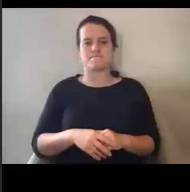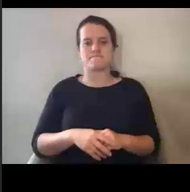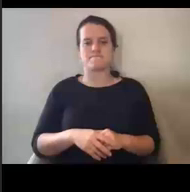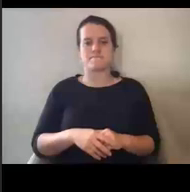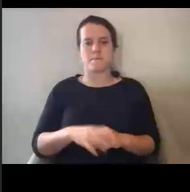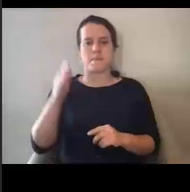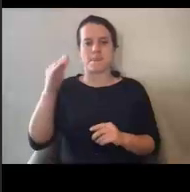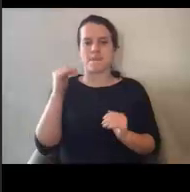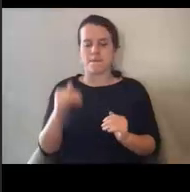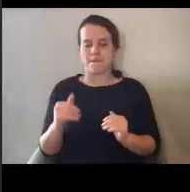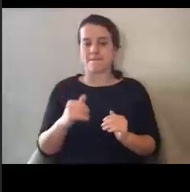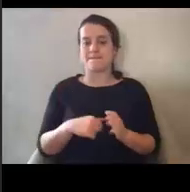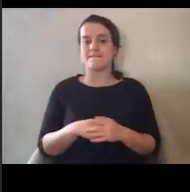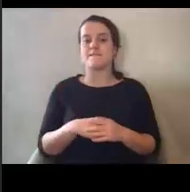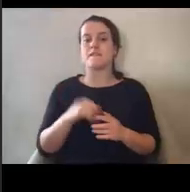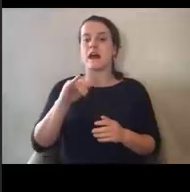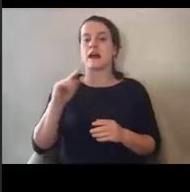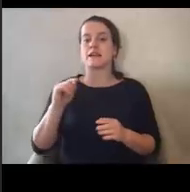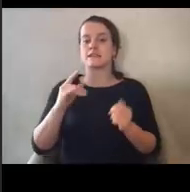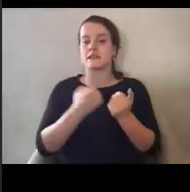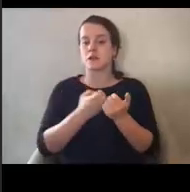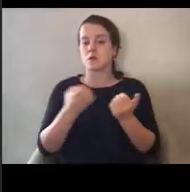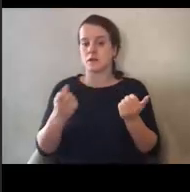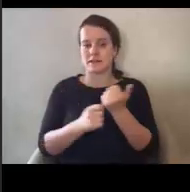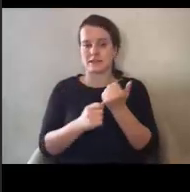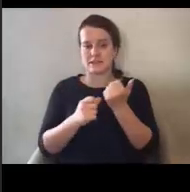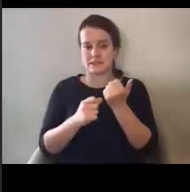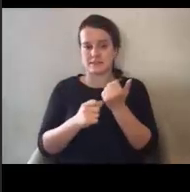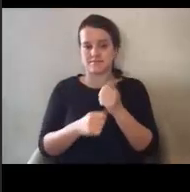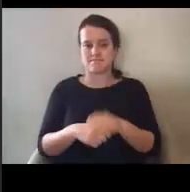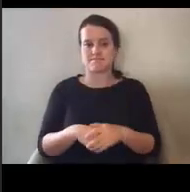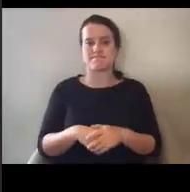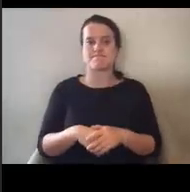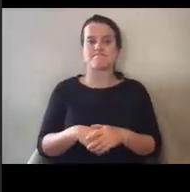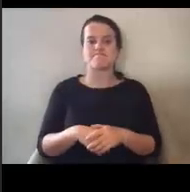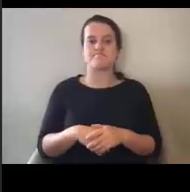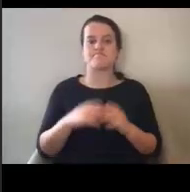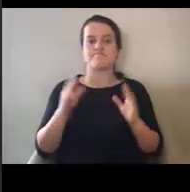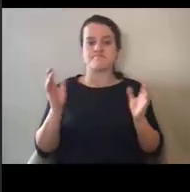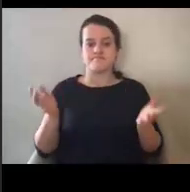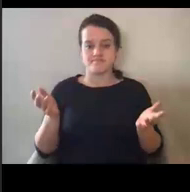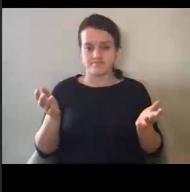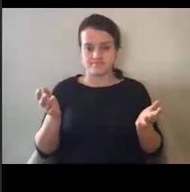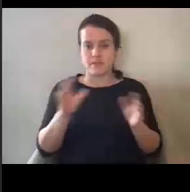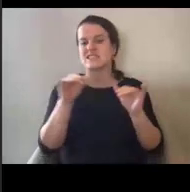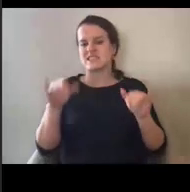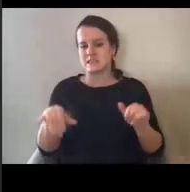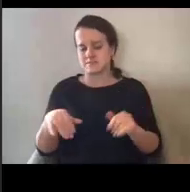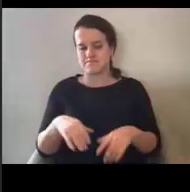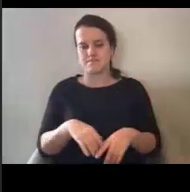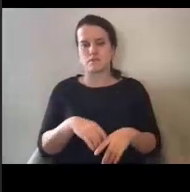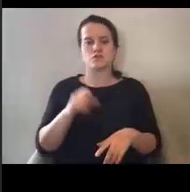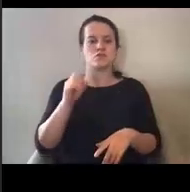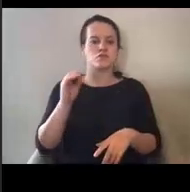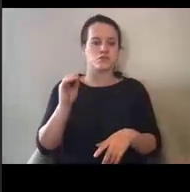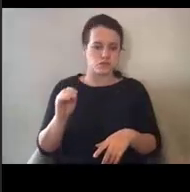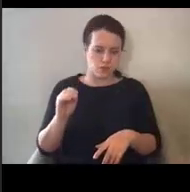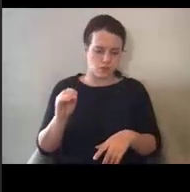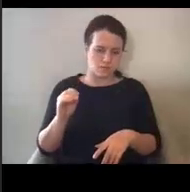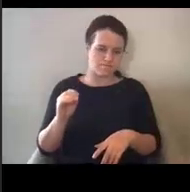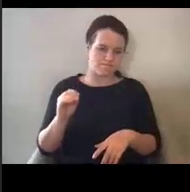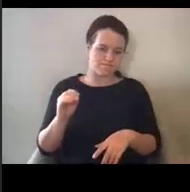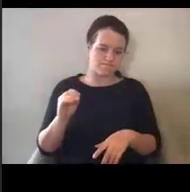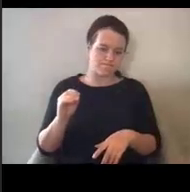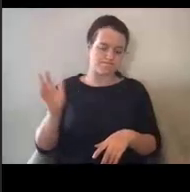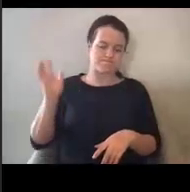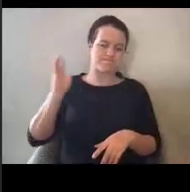Um, so IT equipment and systems. So we initially, um, based